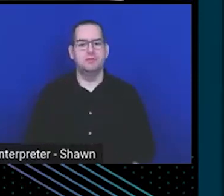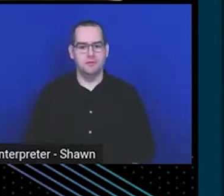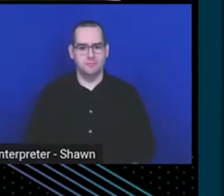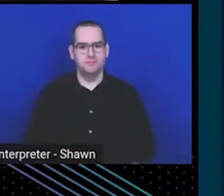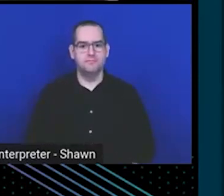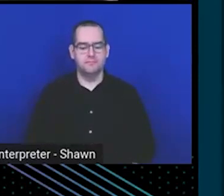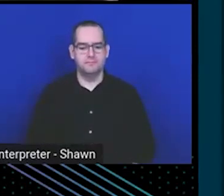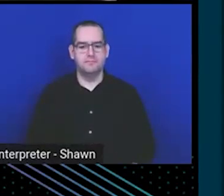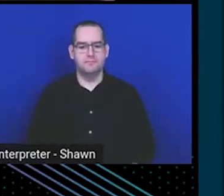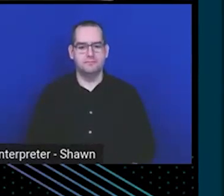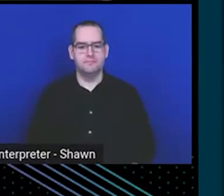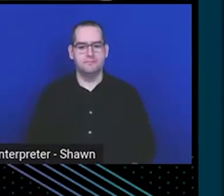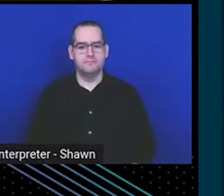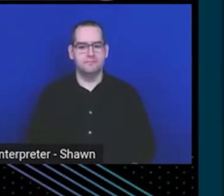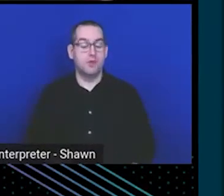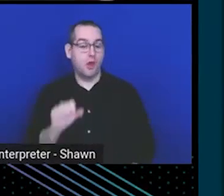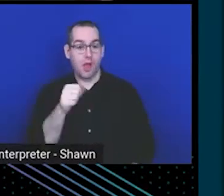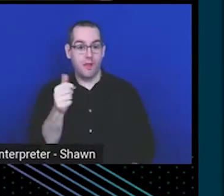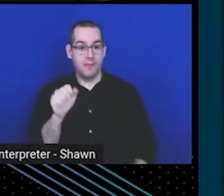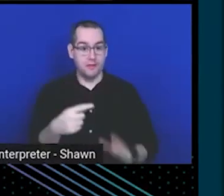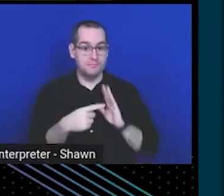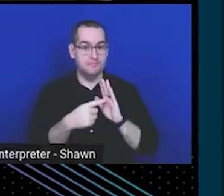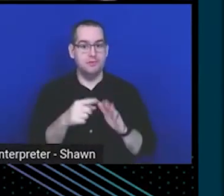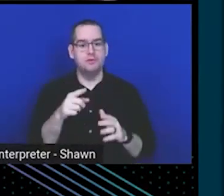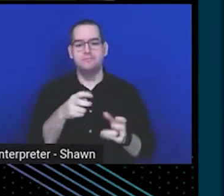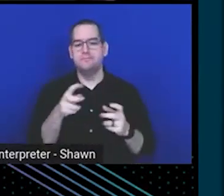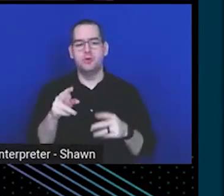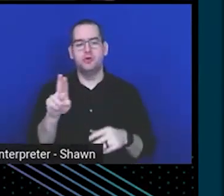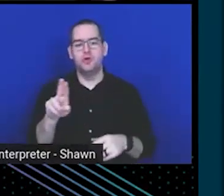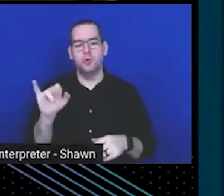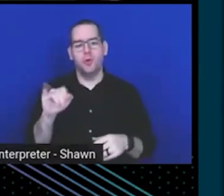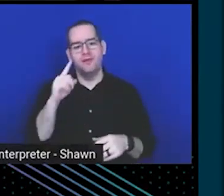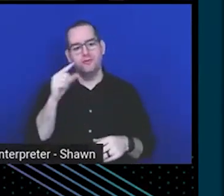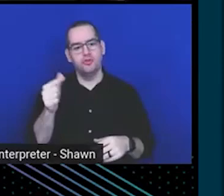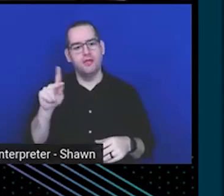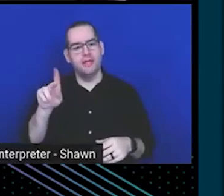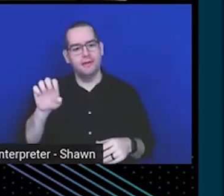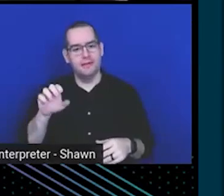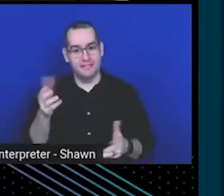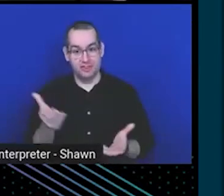Other things that we can point out, if you want to jump on the UI from for the GKE, it's here.